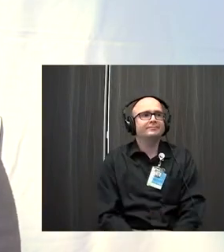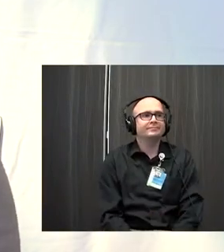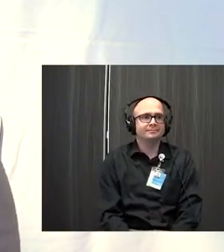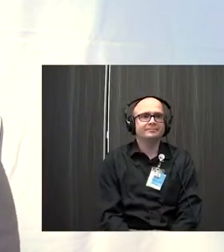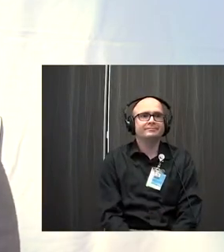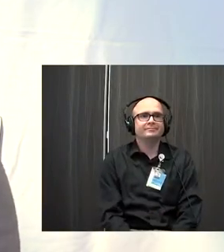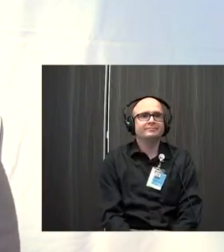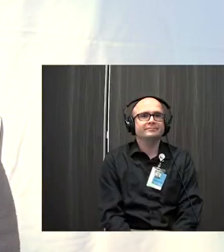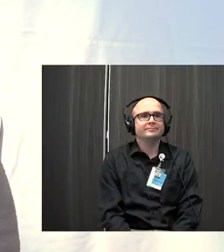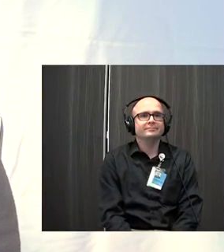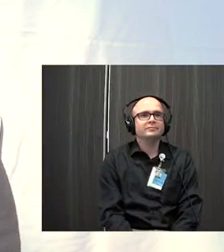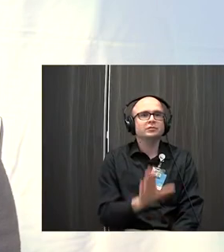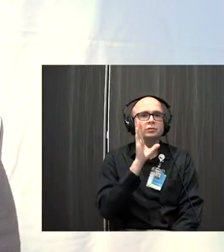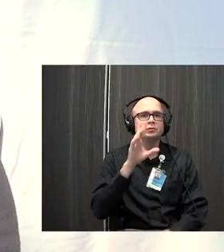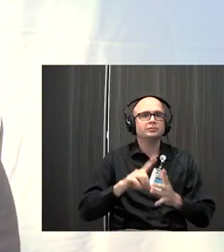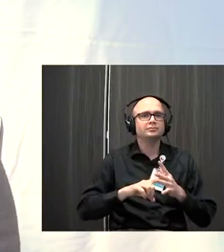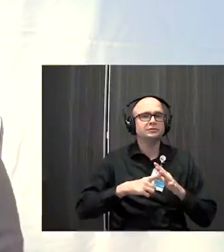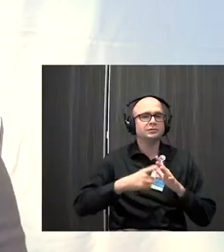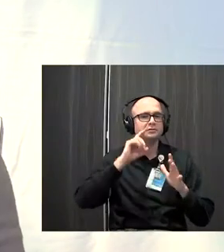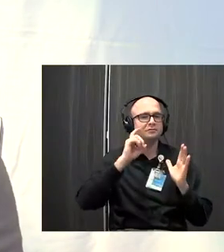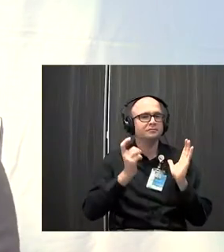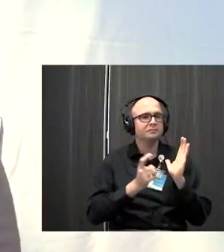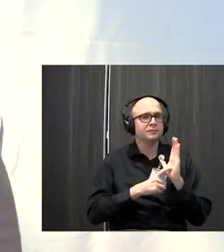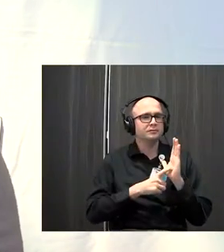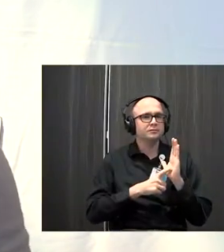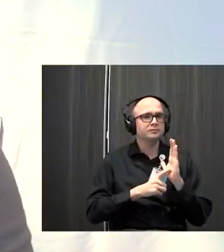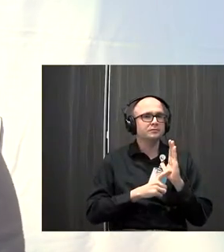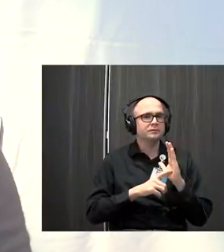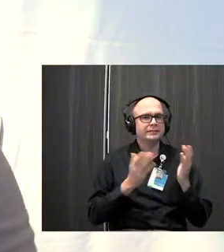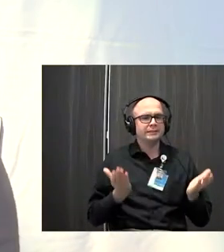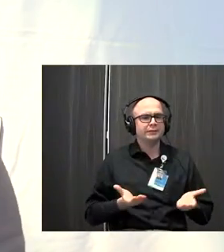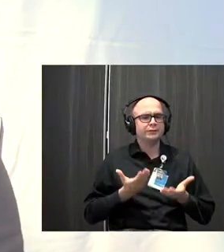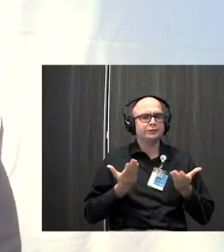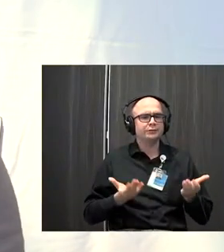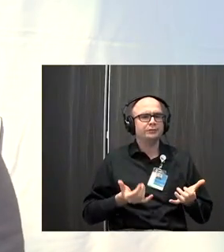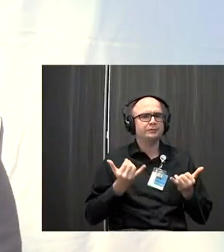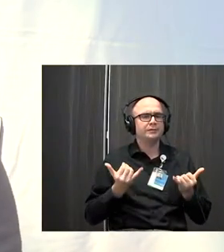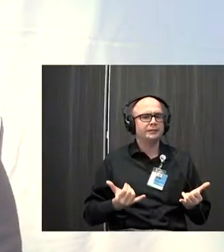And we're going to start by just noticing what is here for you right now.